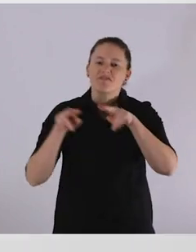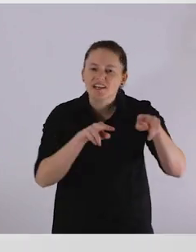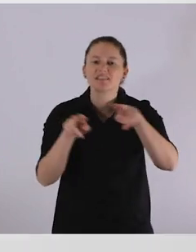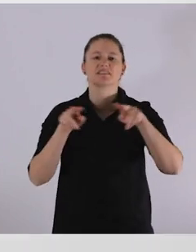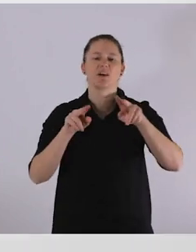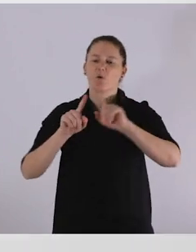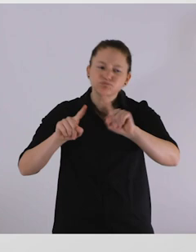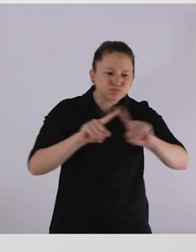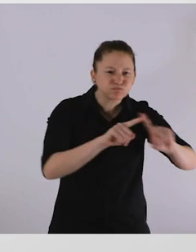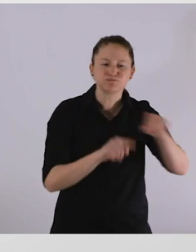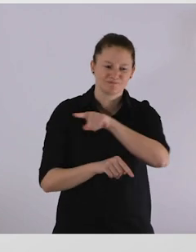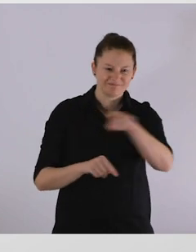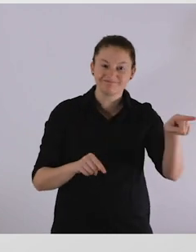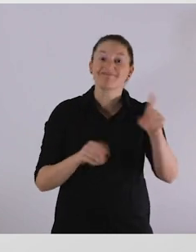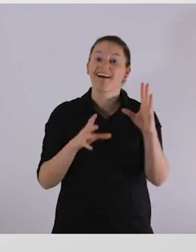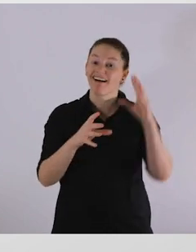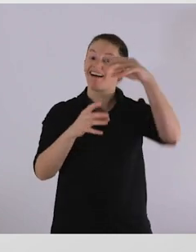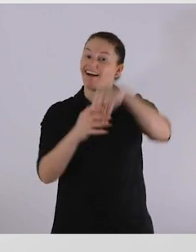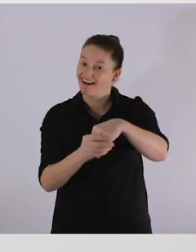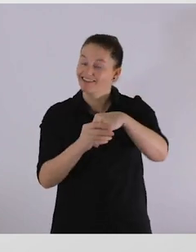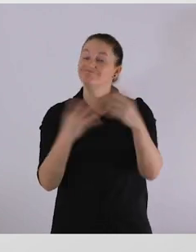Live audio description Live